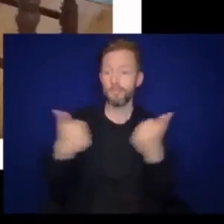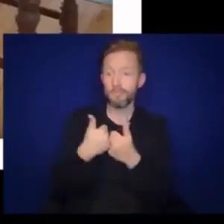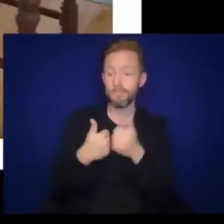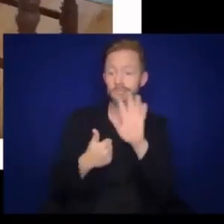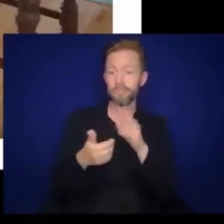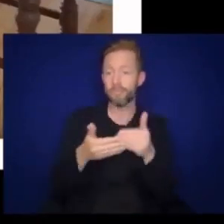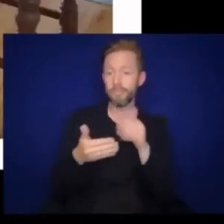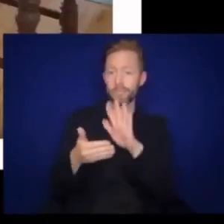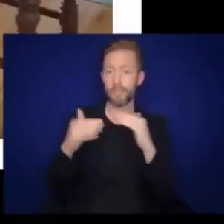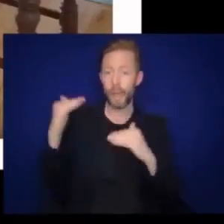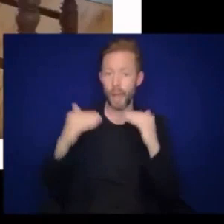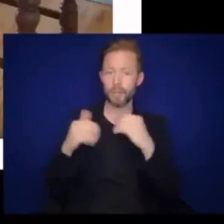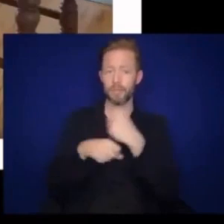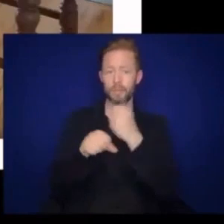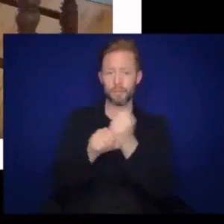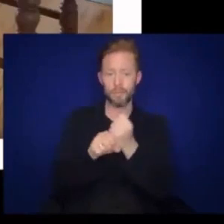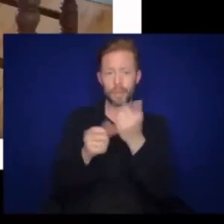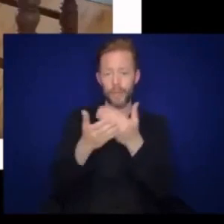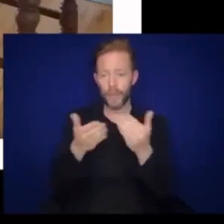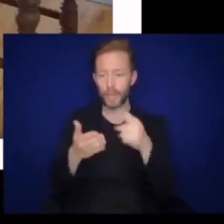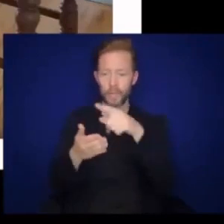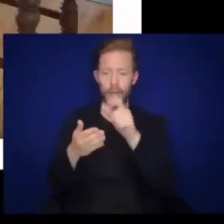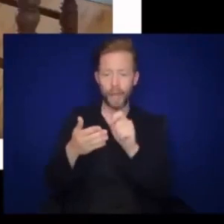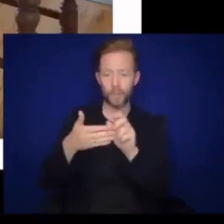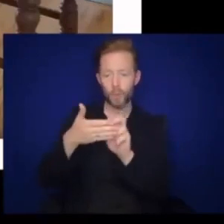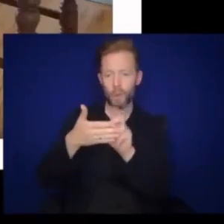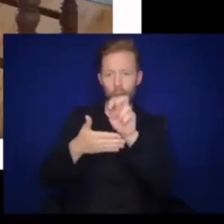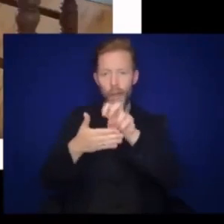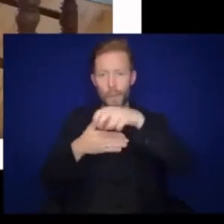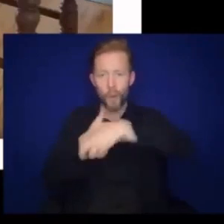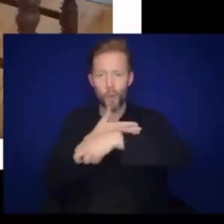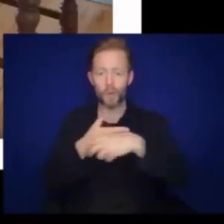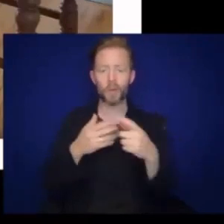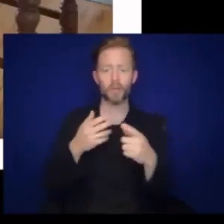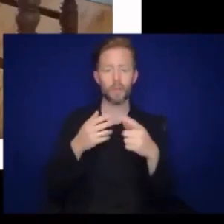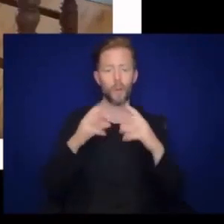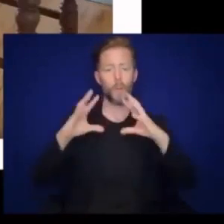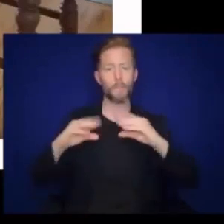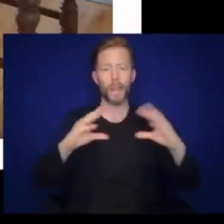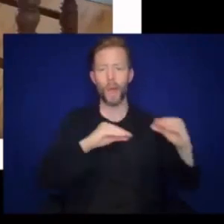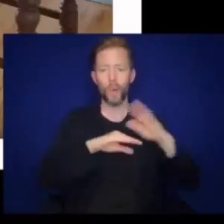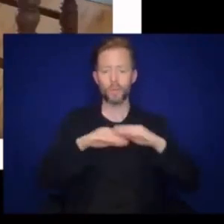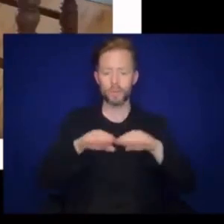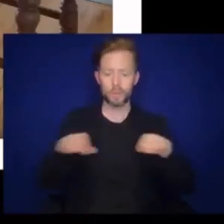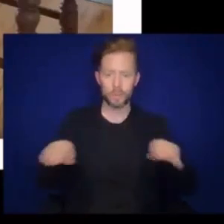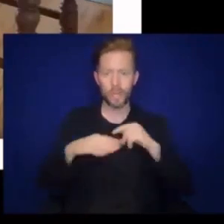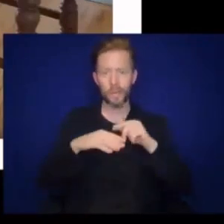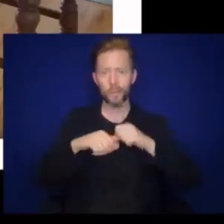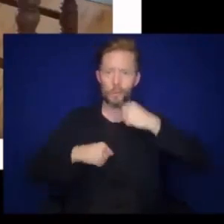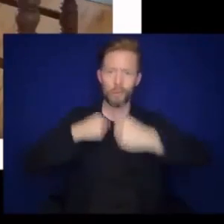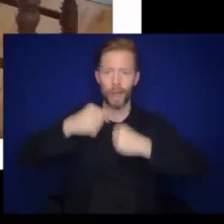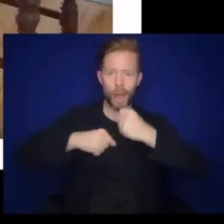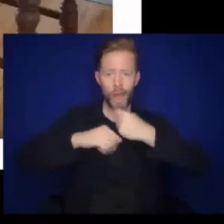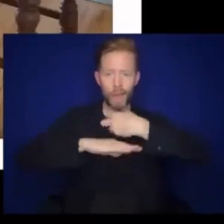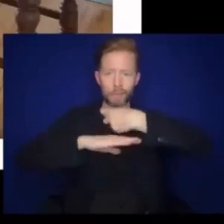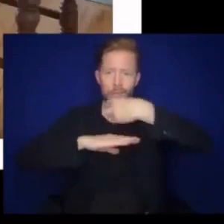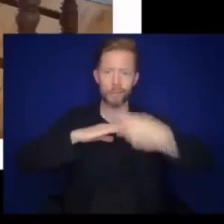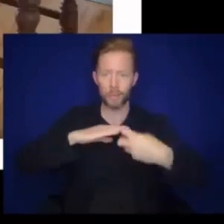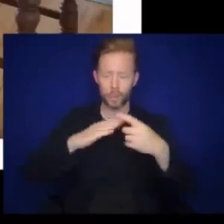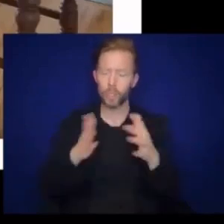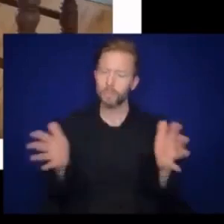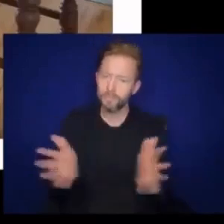baby's balance by creating obstacles that they have to climb over by putting pillows on the floor and making them climb over those things.